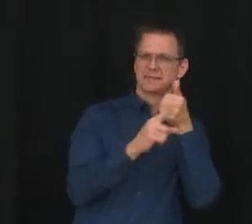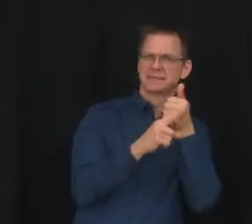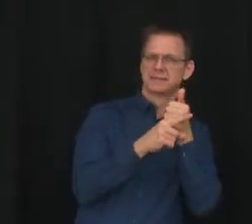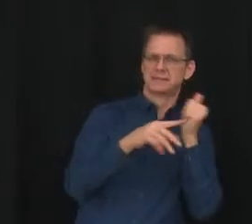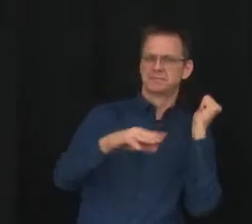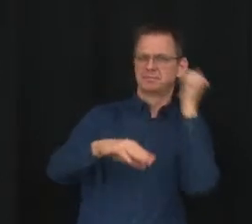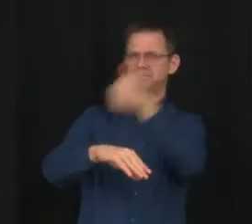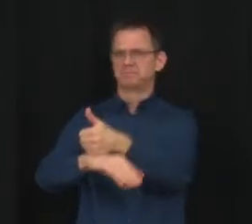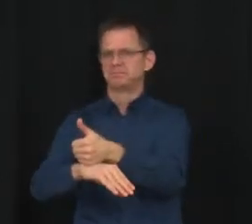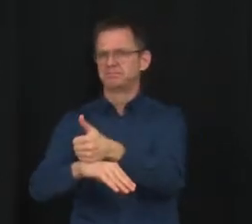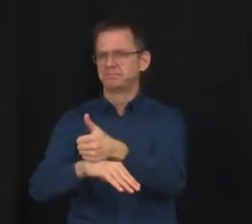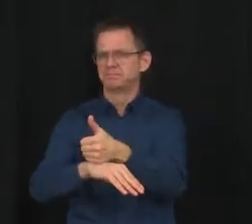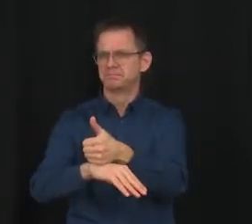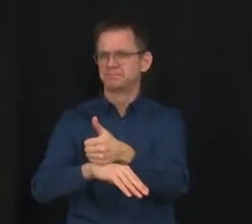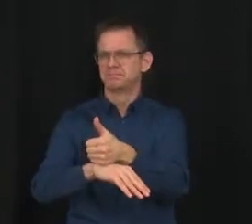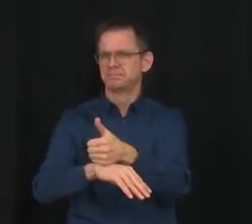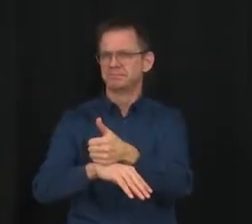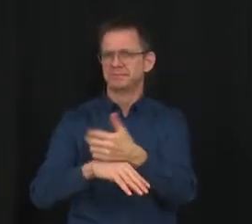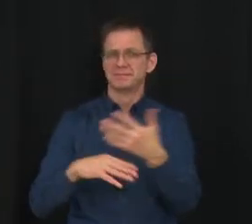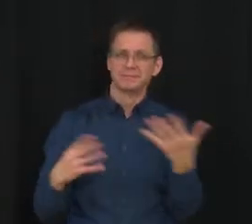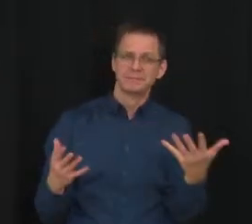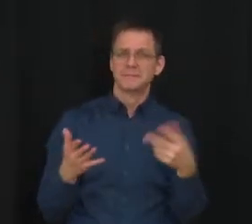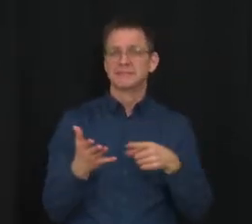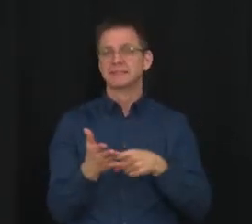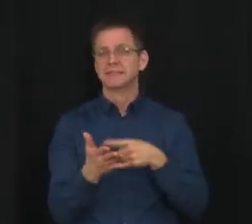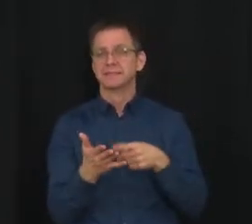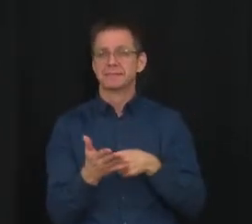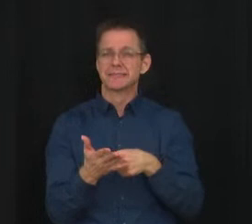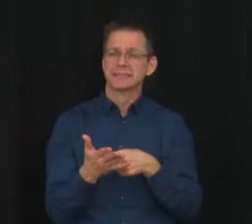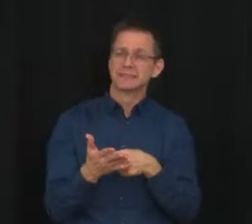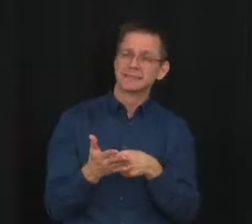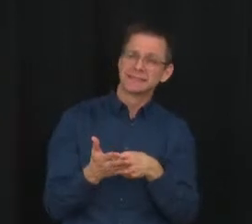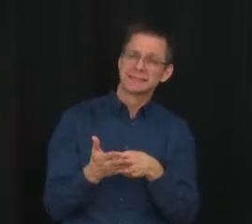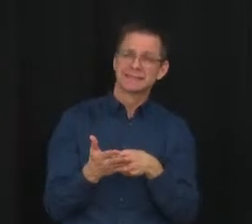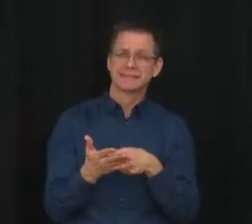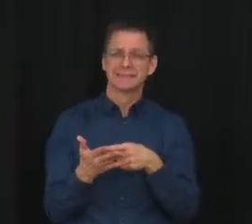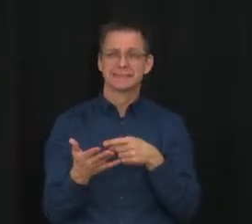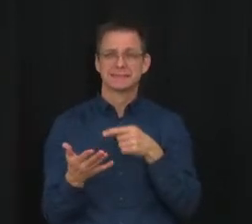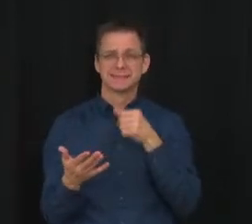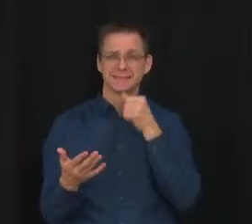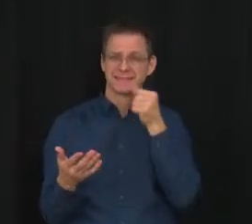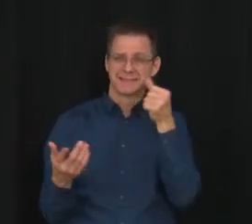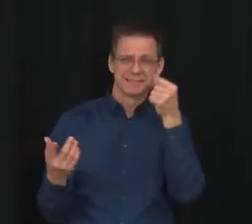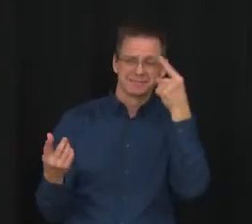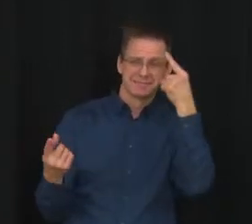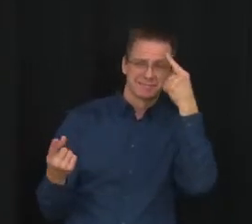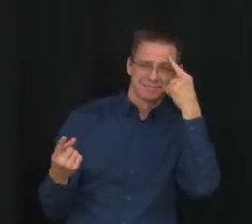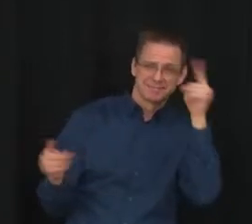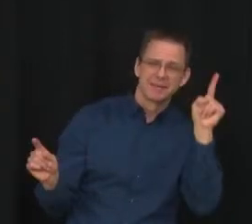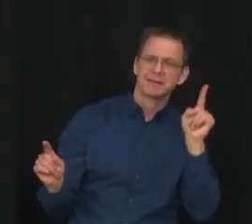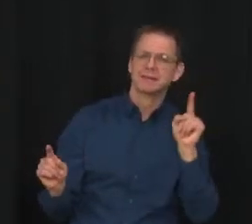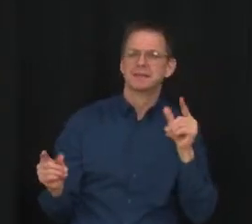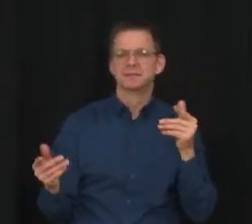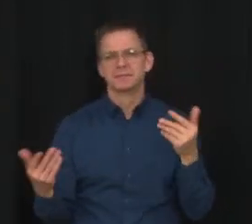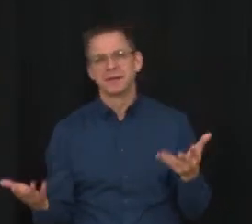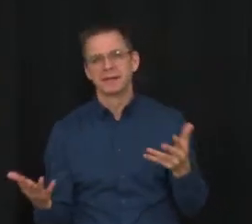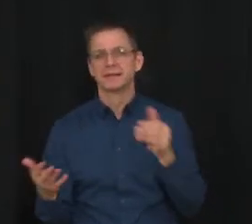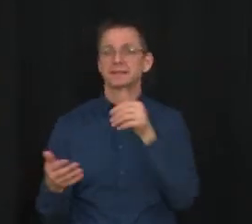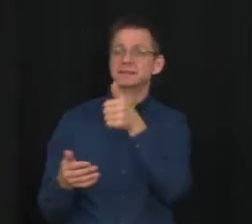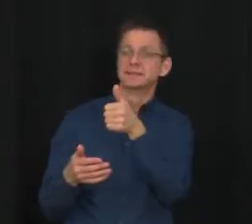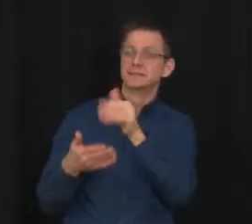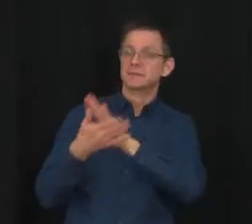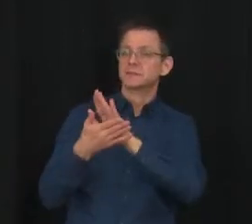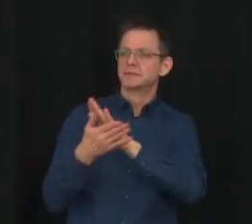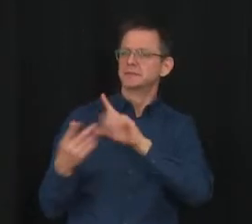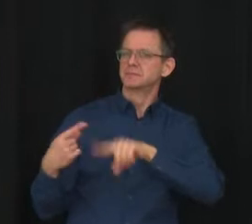an improvement to the system. So, again, looking to see what can be done. But school authorities have made